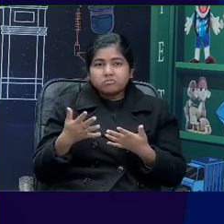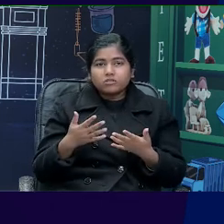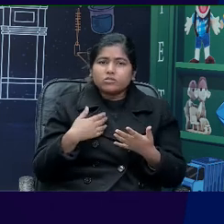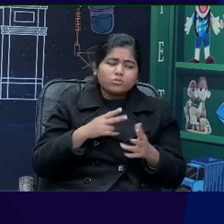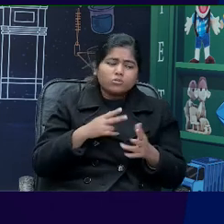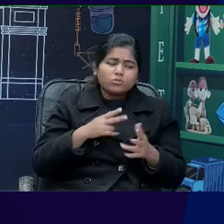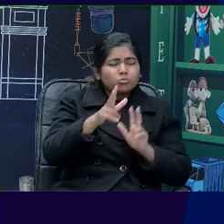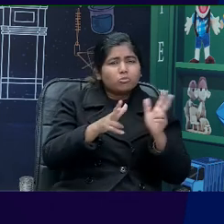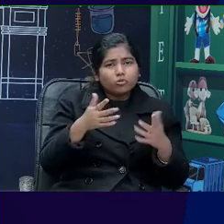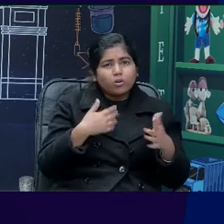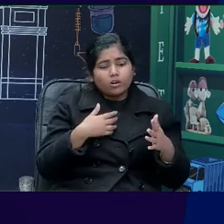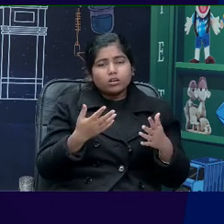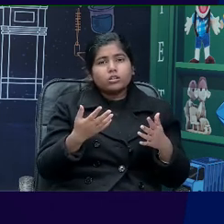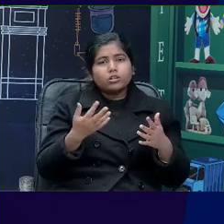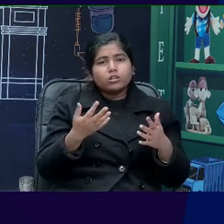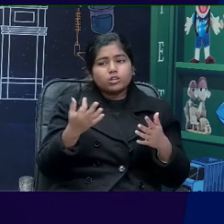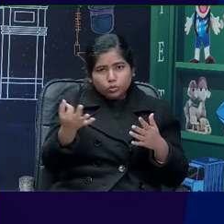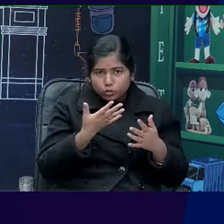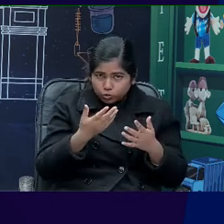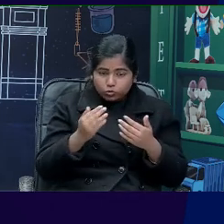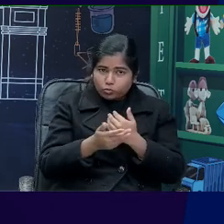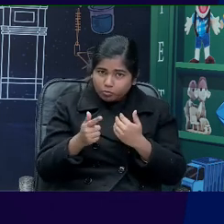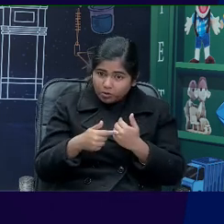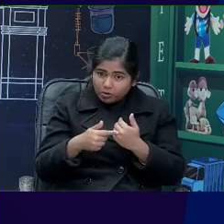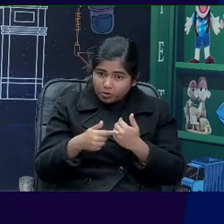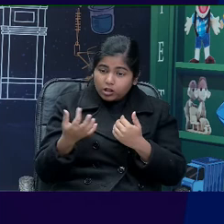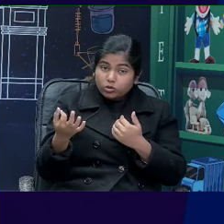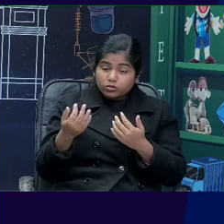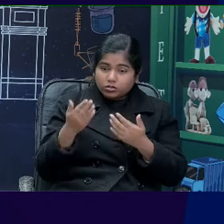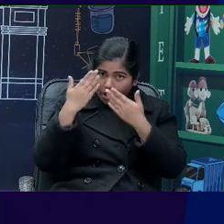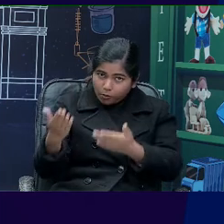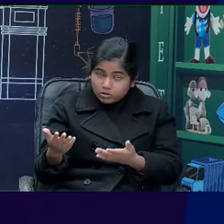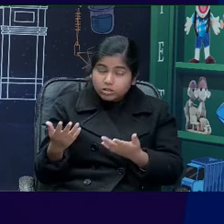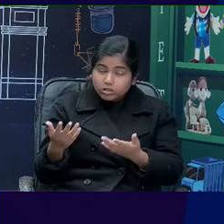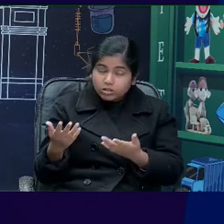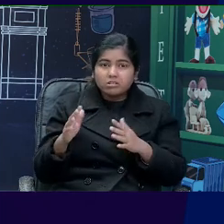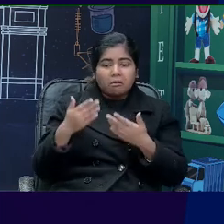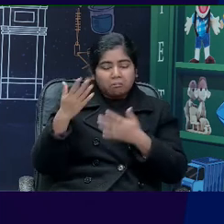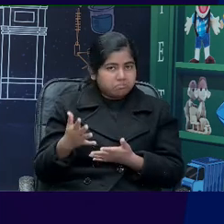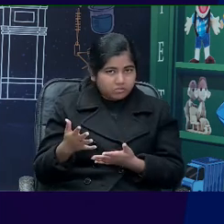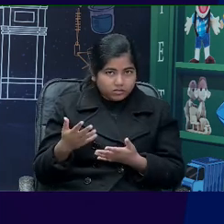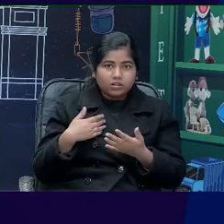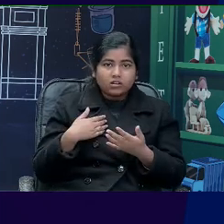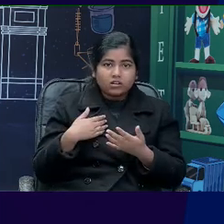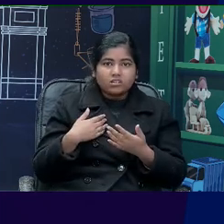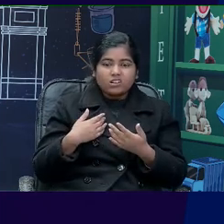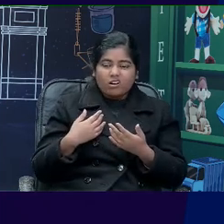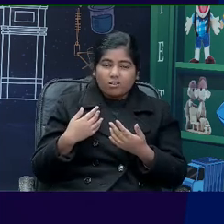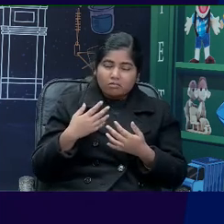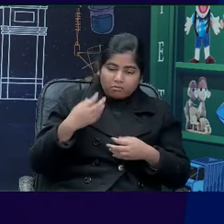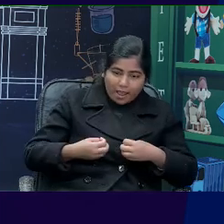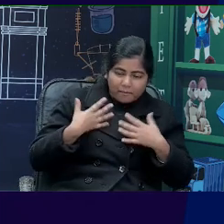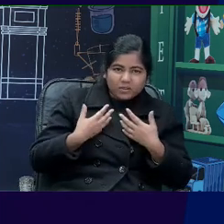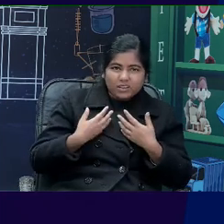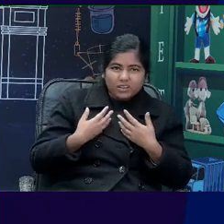can tell whether you, you know, whether your new pet is disobedient or is it very loyal or is it a very happy pet? Or does it dirty your bed